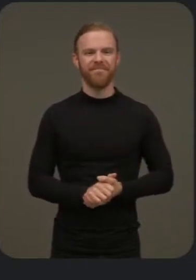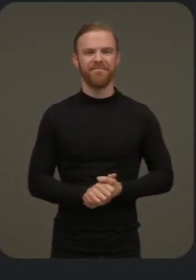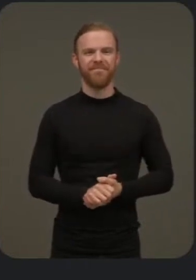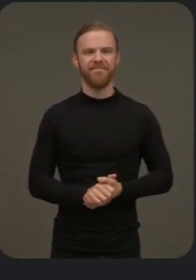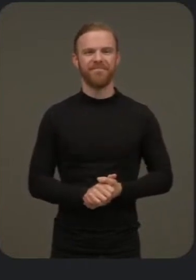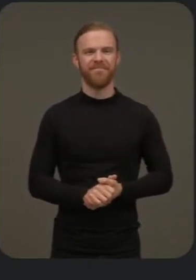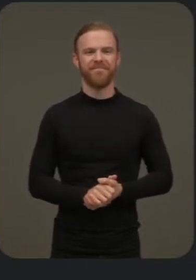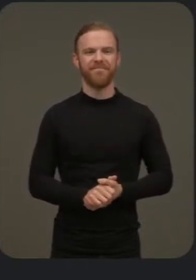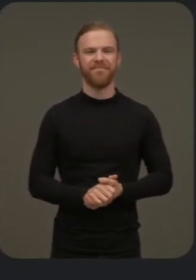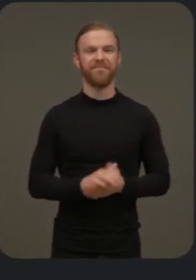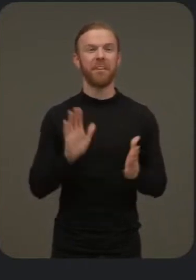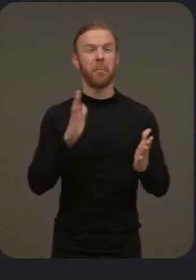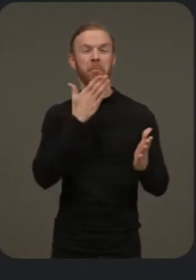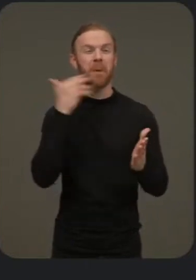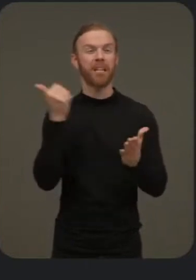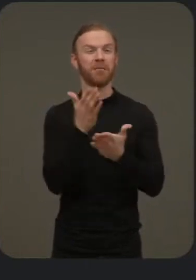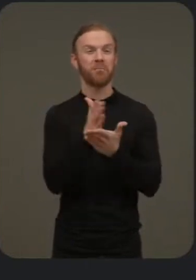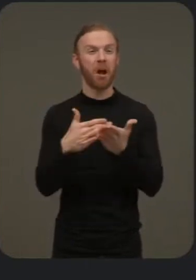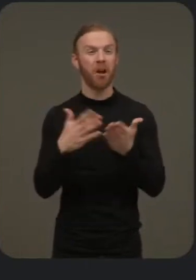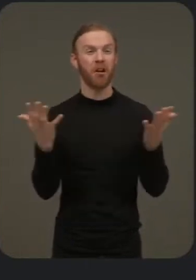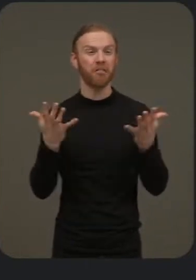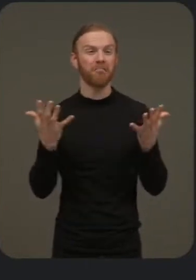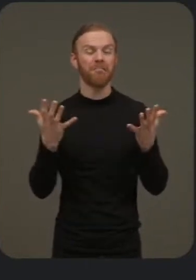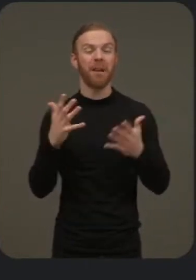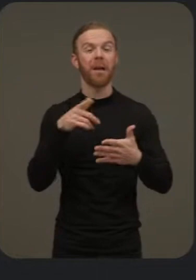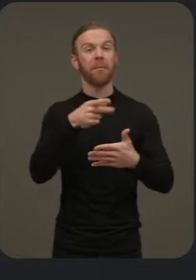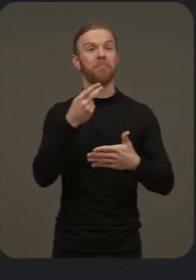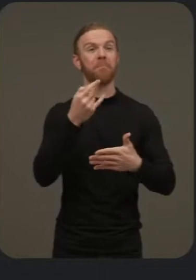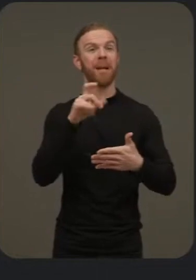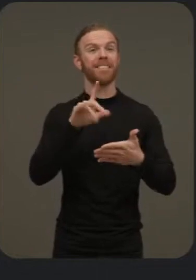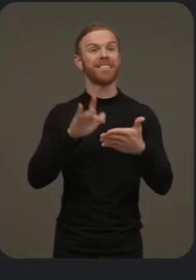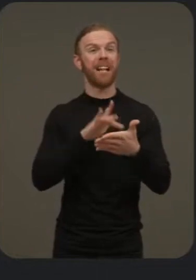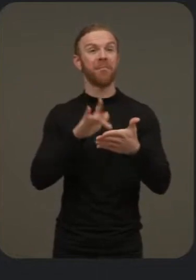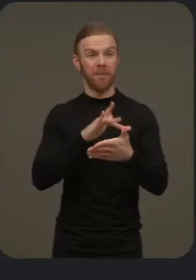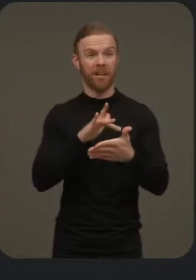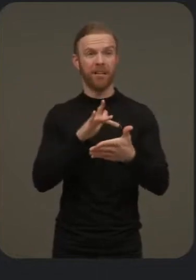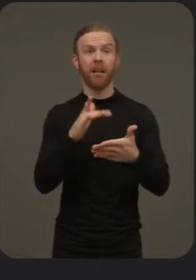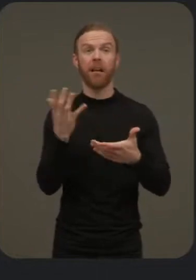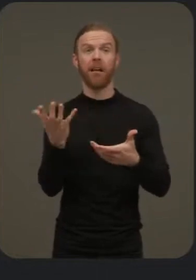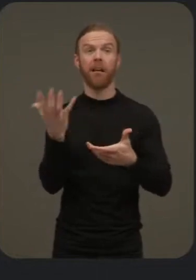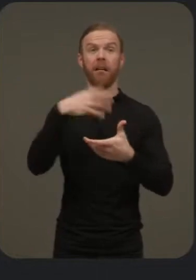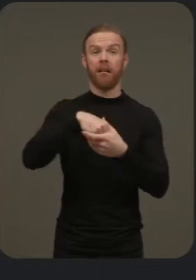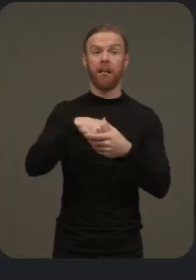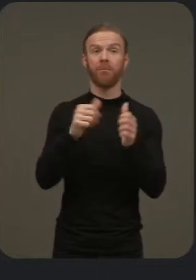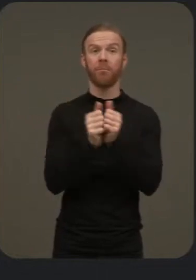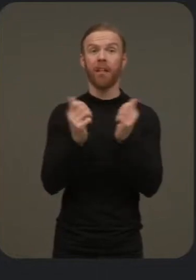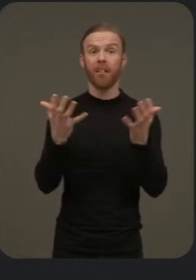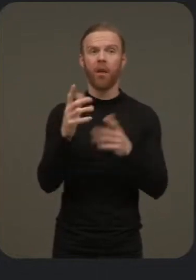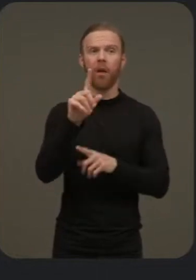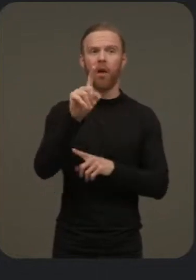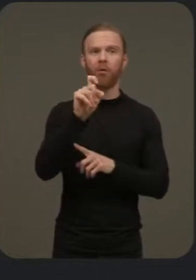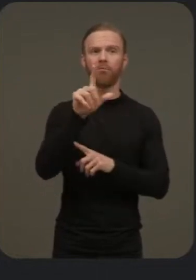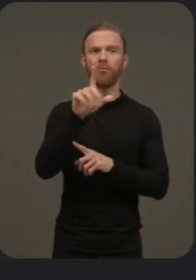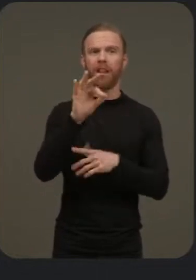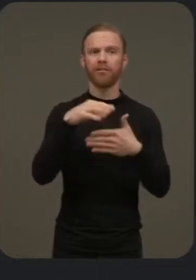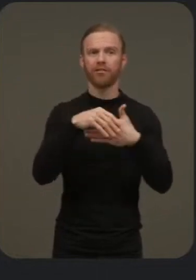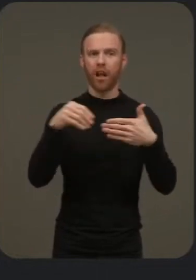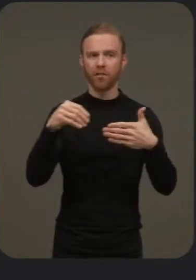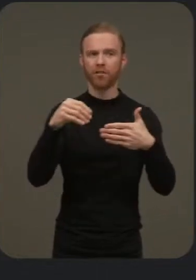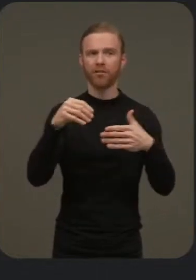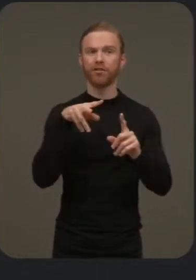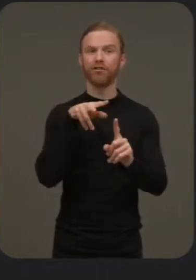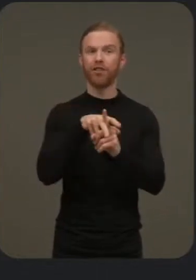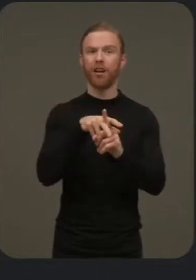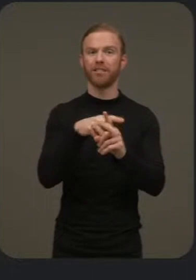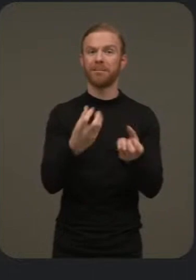And the best part, every Pixel Tablet comes bundled with the 129 Charging Speaker Dock for